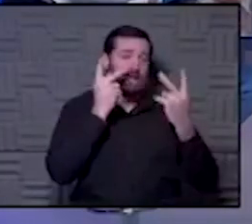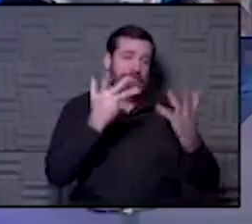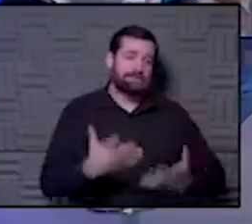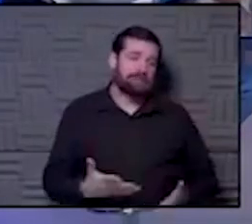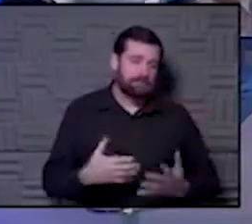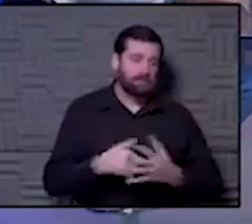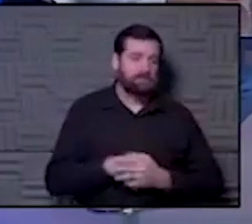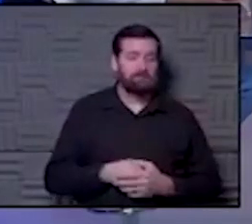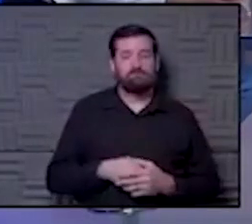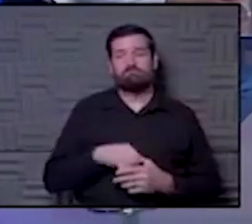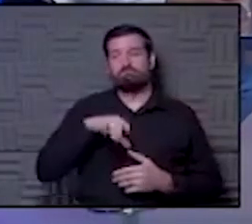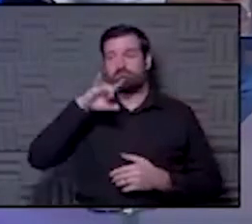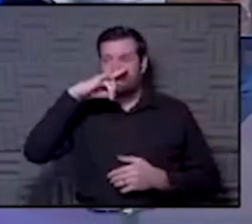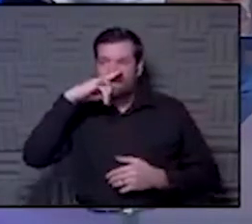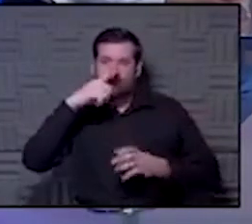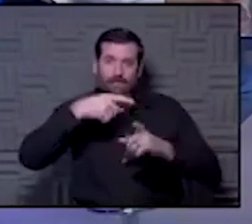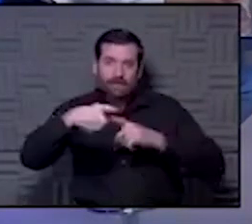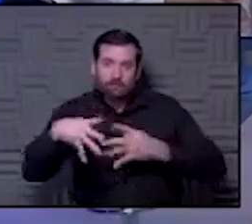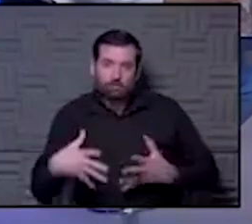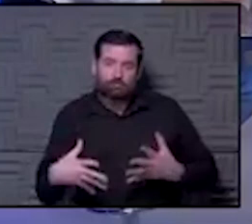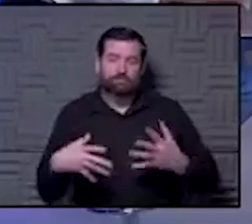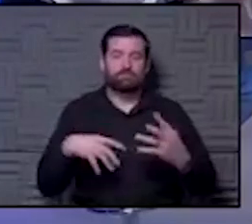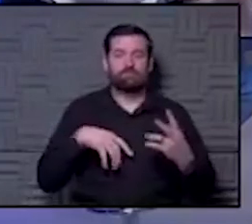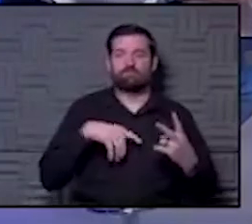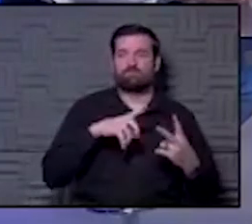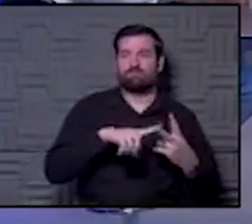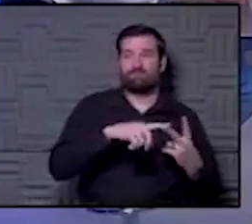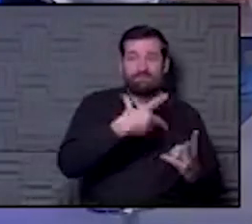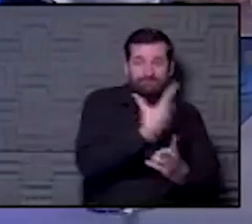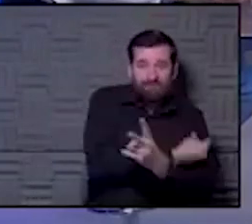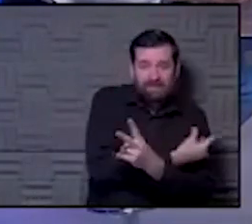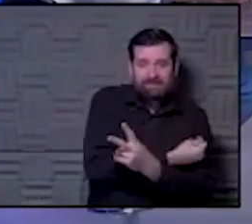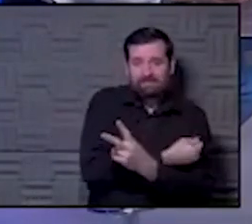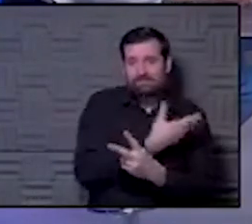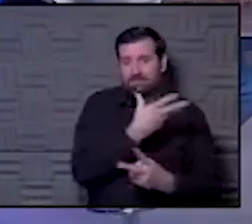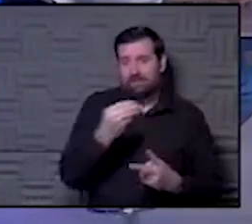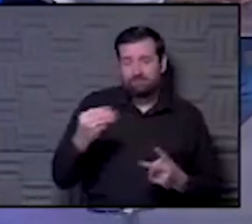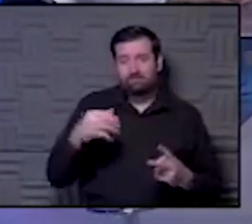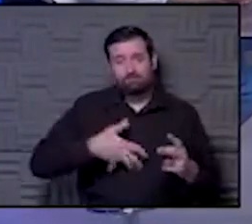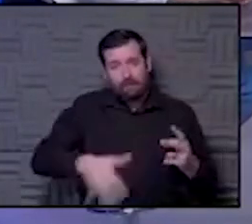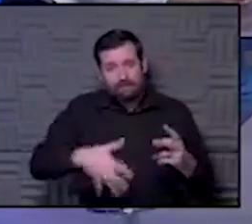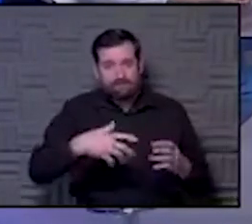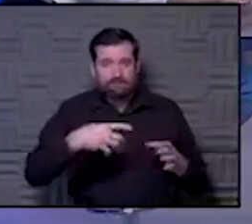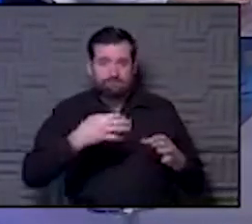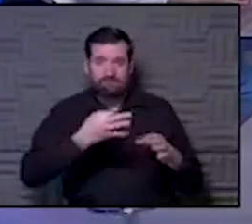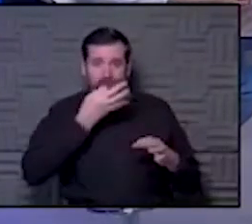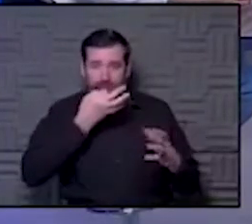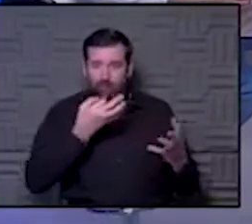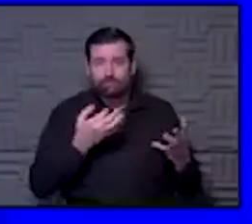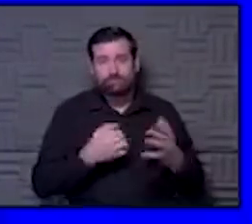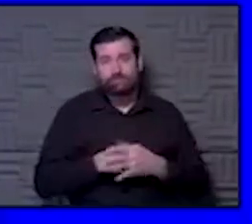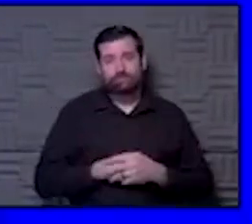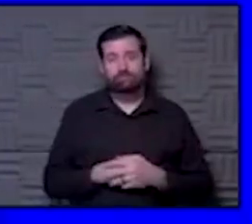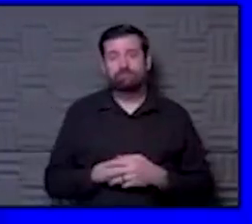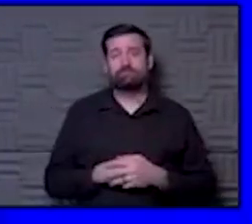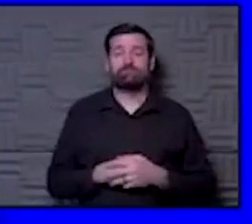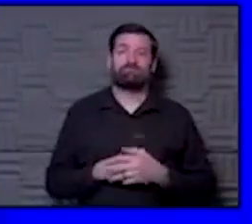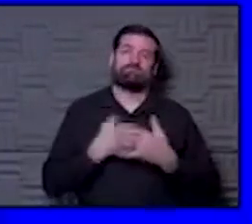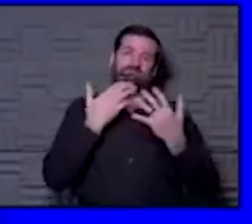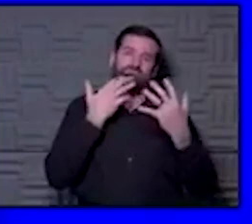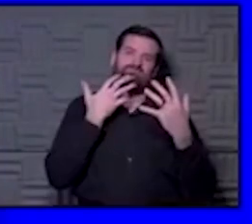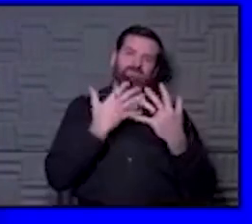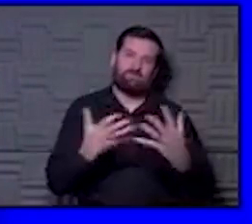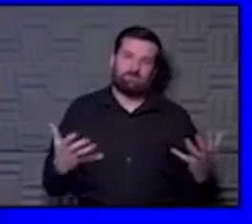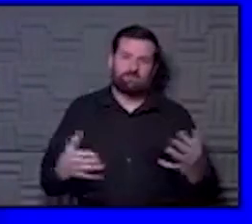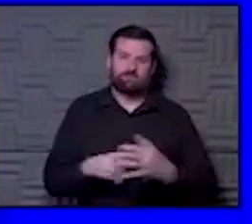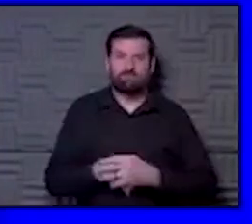our pediatrics expert and our vaccine and pregnancy expert. You know, thank you very much.